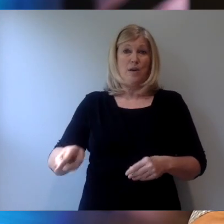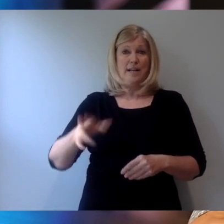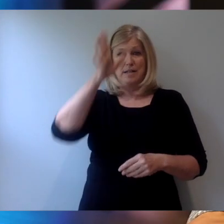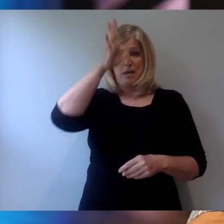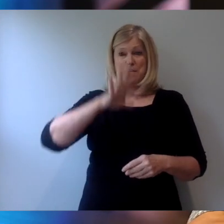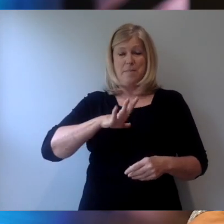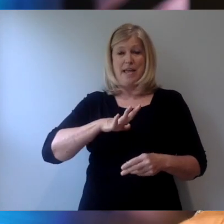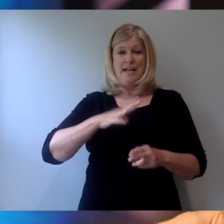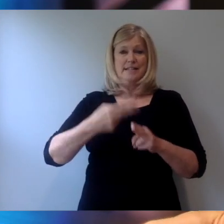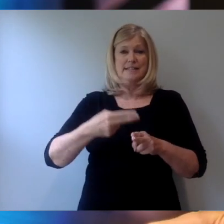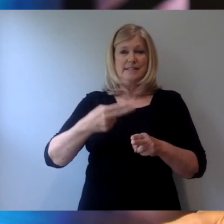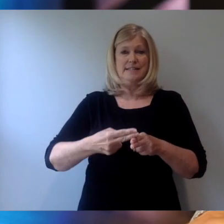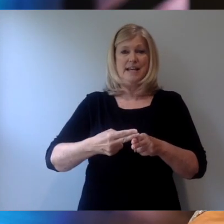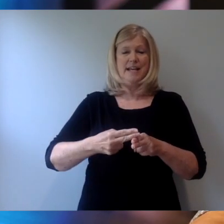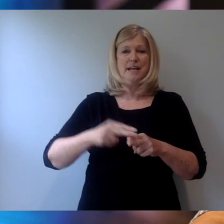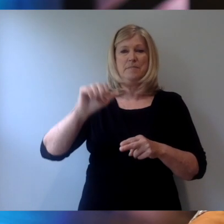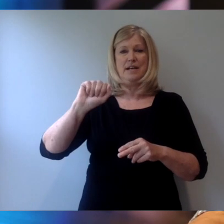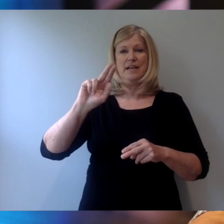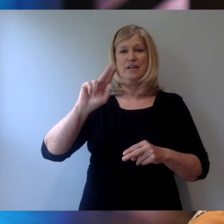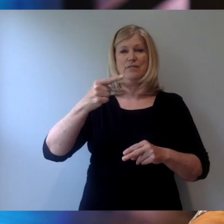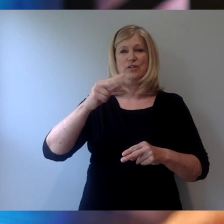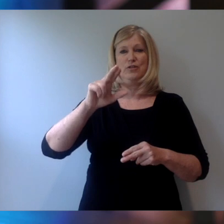named Augustine or Augustine.